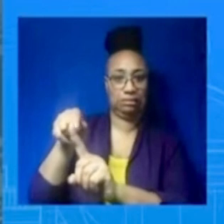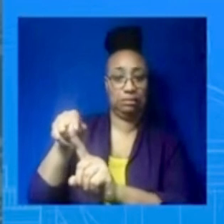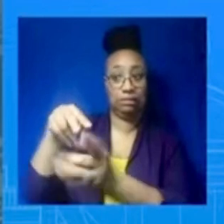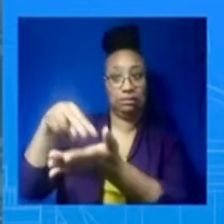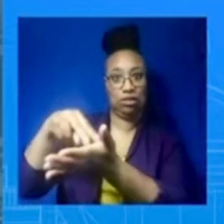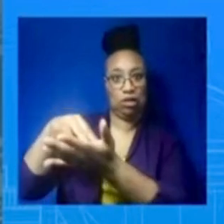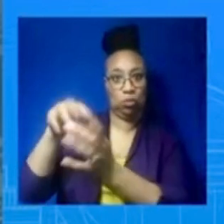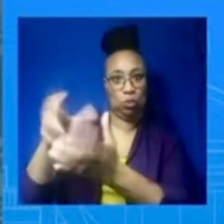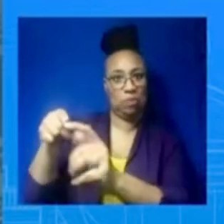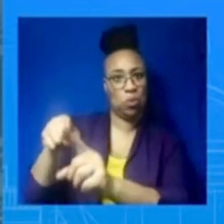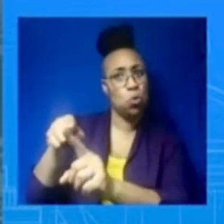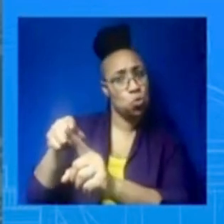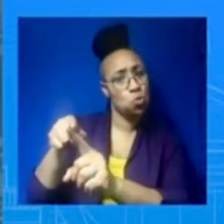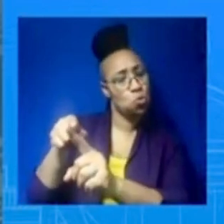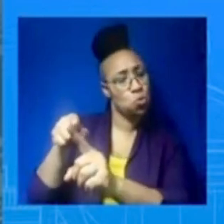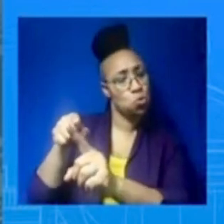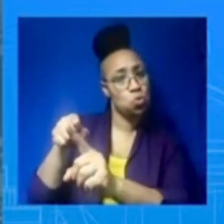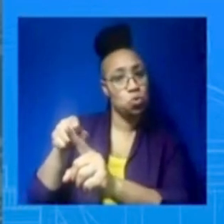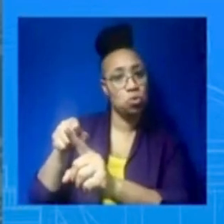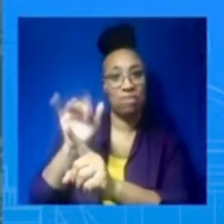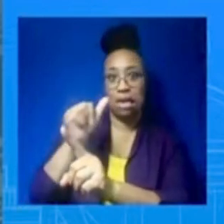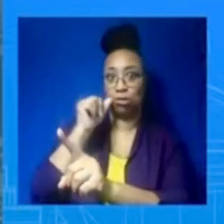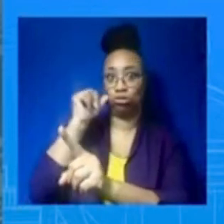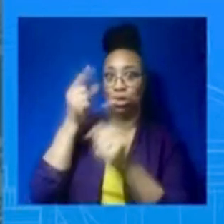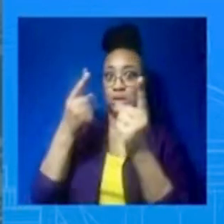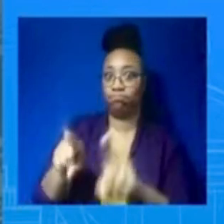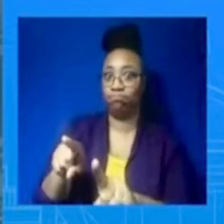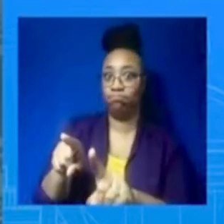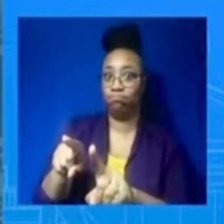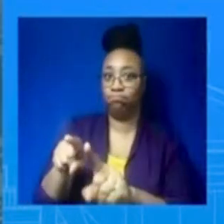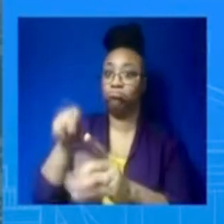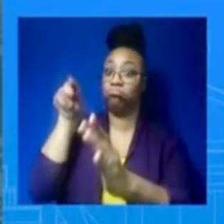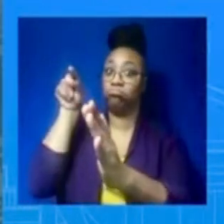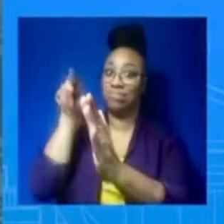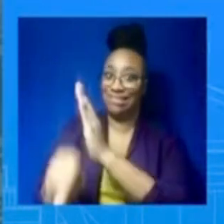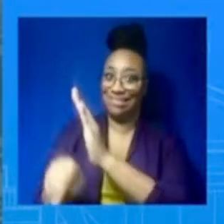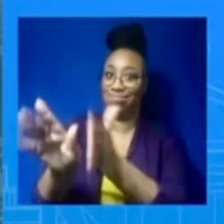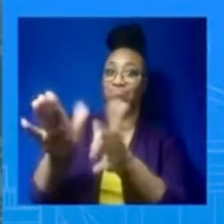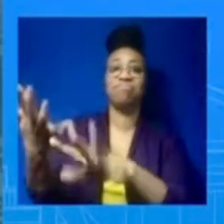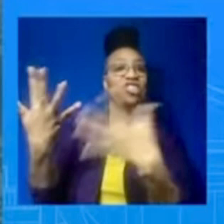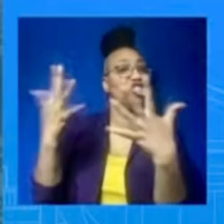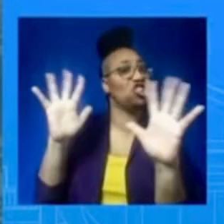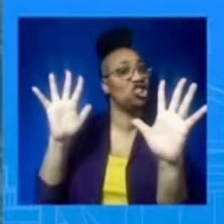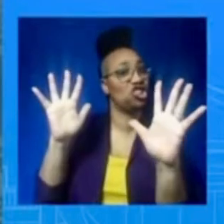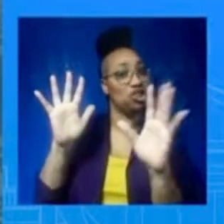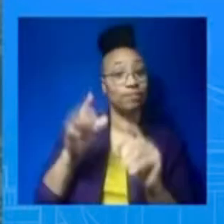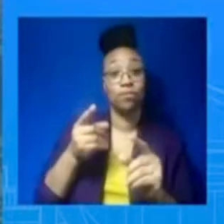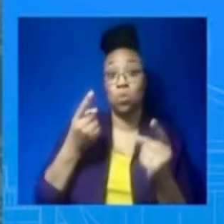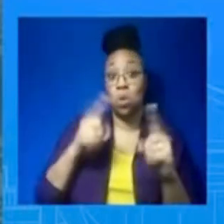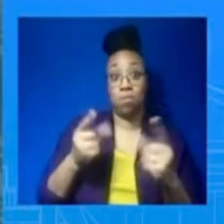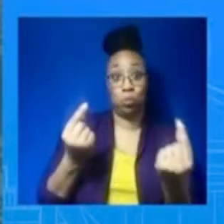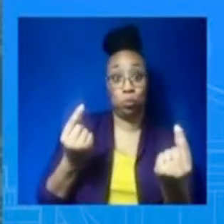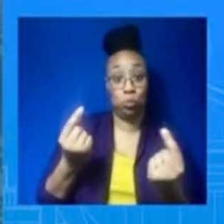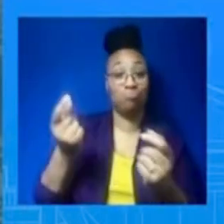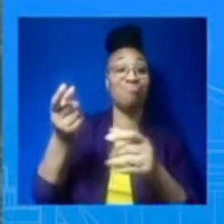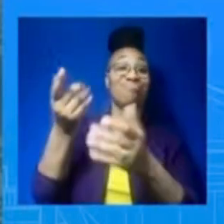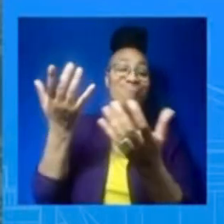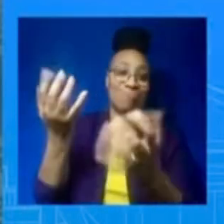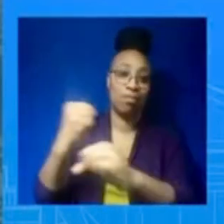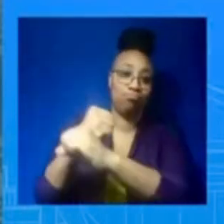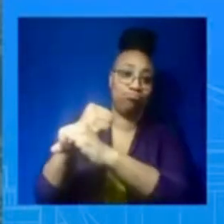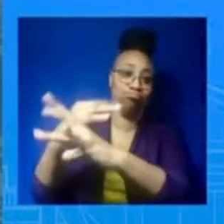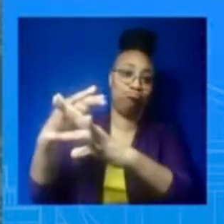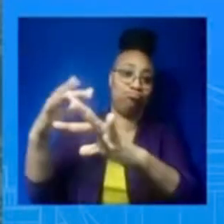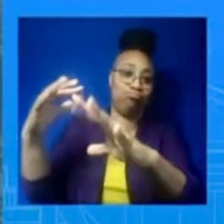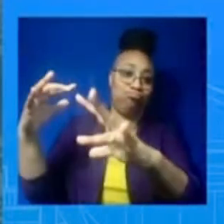As the Pentagon has reported, an explosion during the raid also resulted in four U.S. troops and one of the